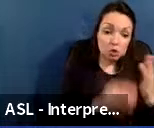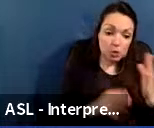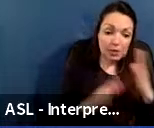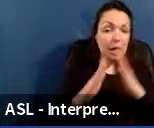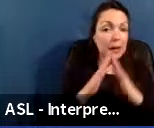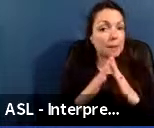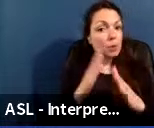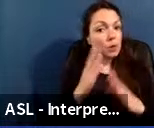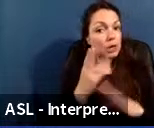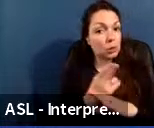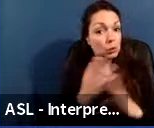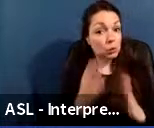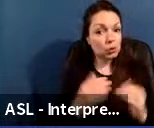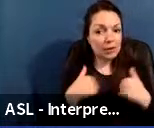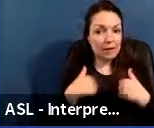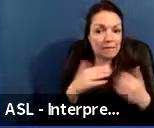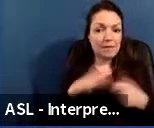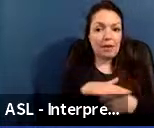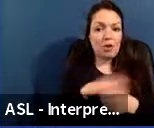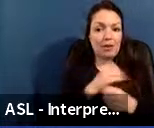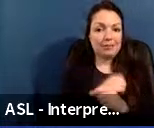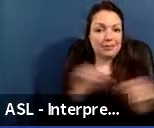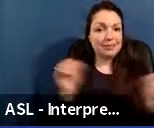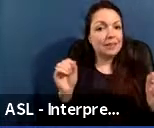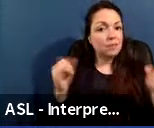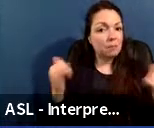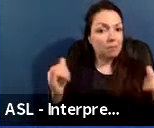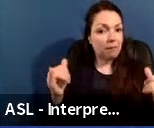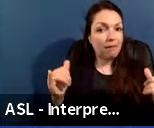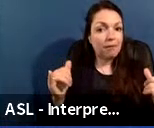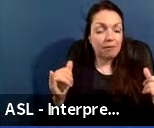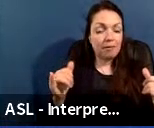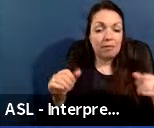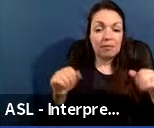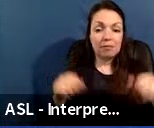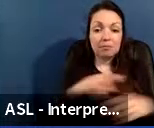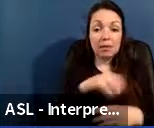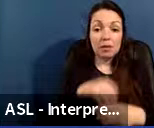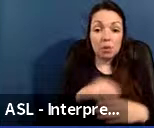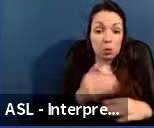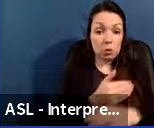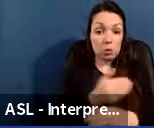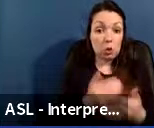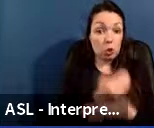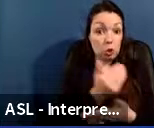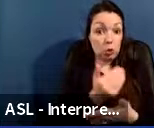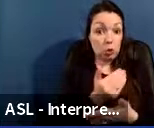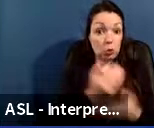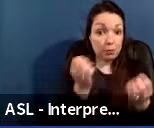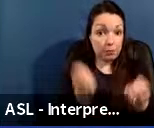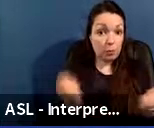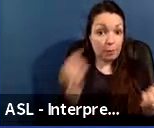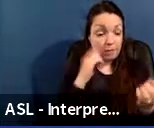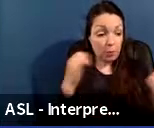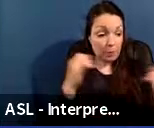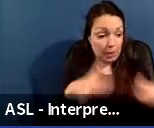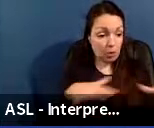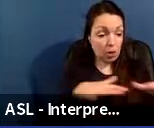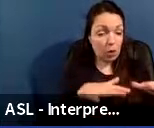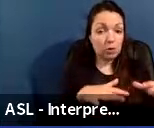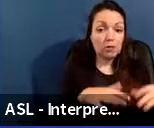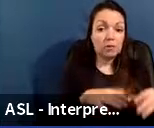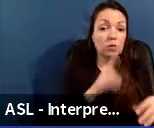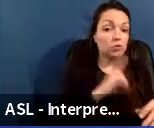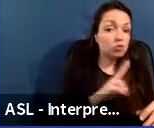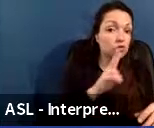a safe play area. These improvements can include new equipment for playgrounds for two- to five-year